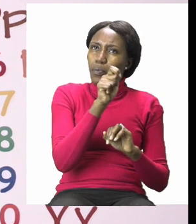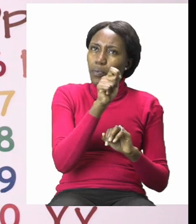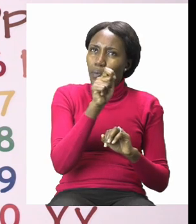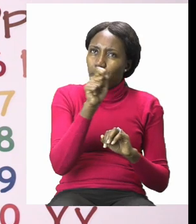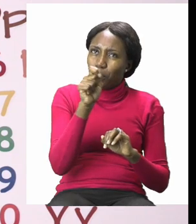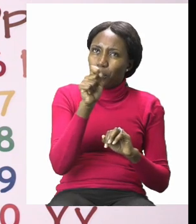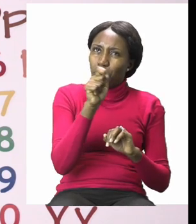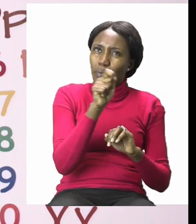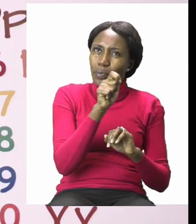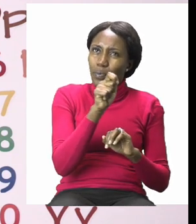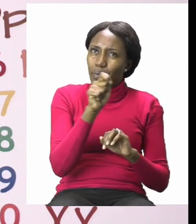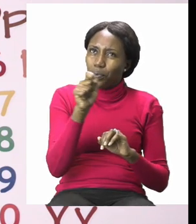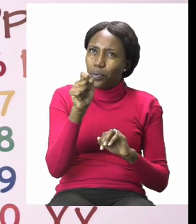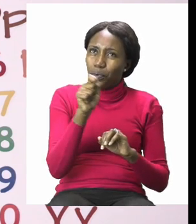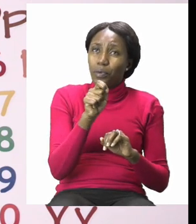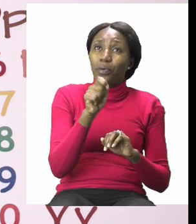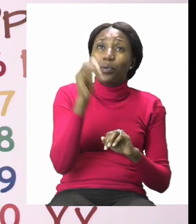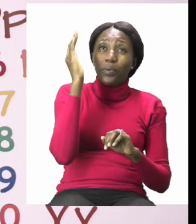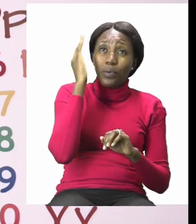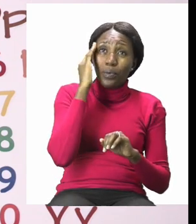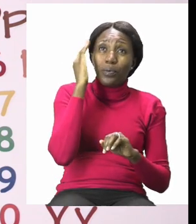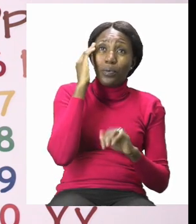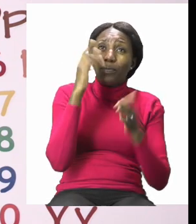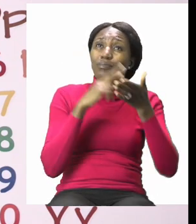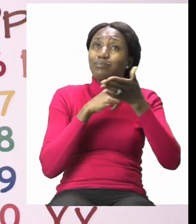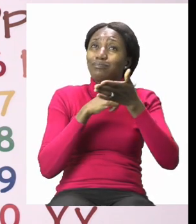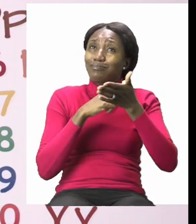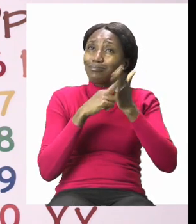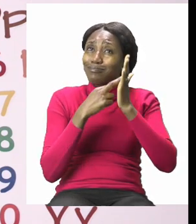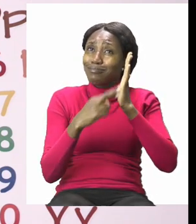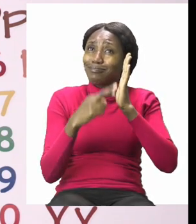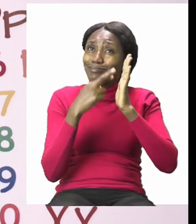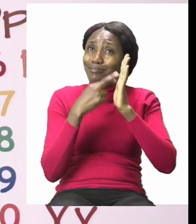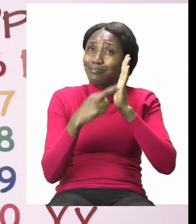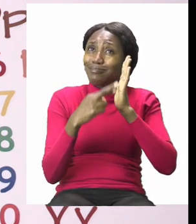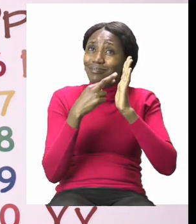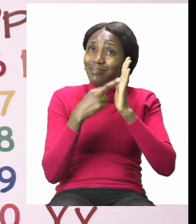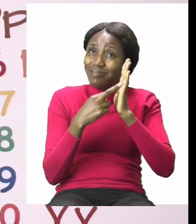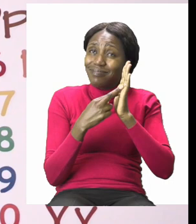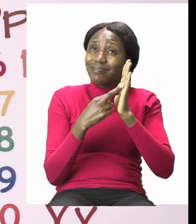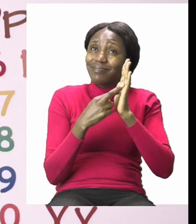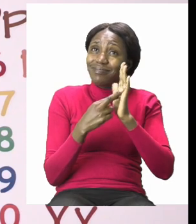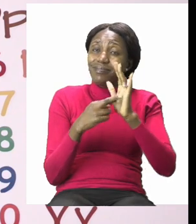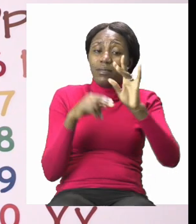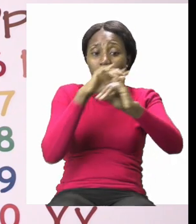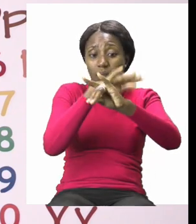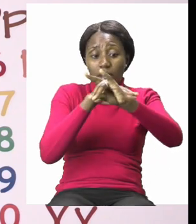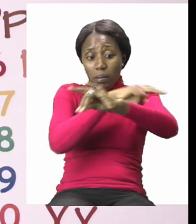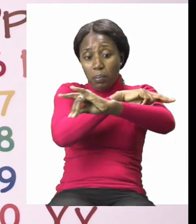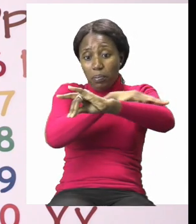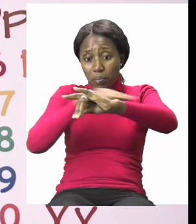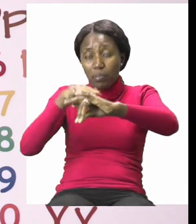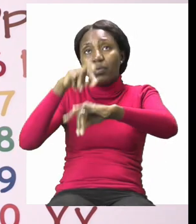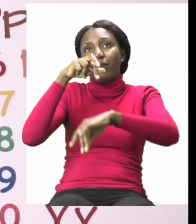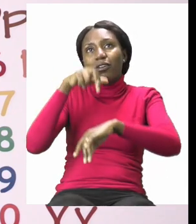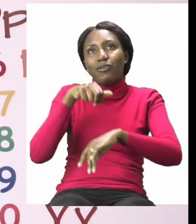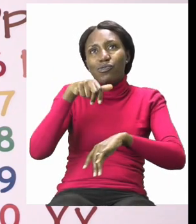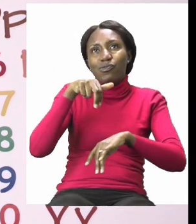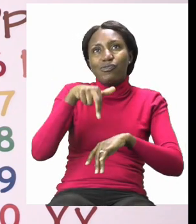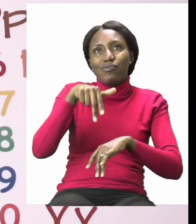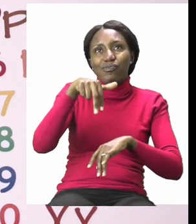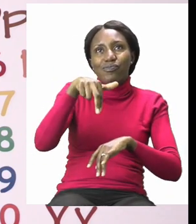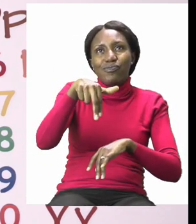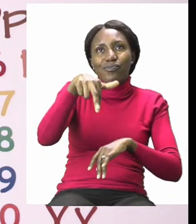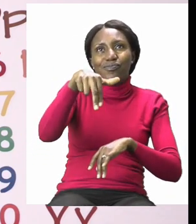that you are only allowed to cross on the the zebra crossing. Take your time my dear